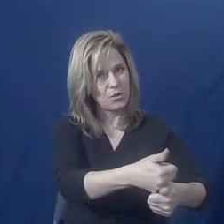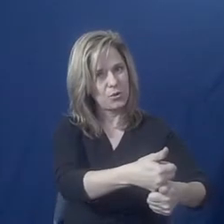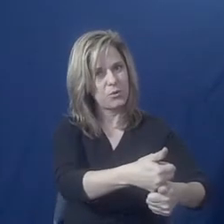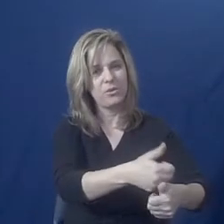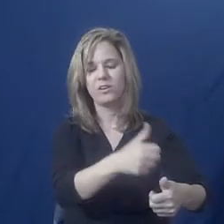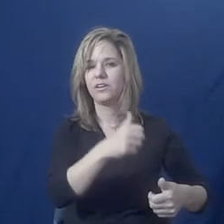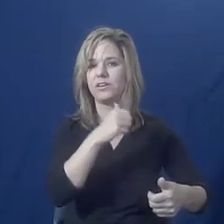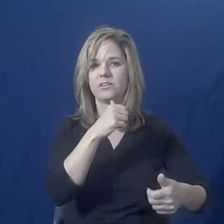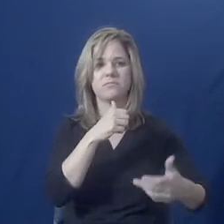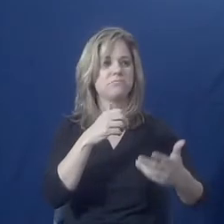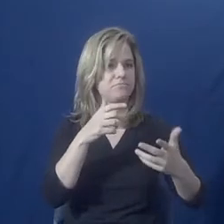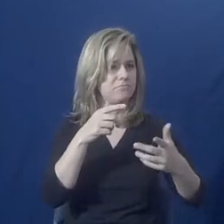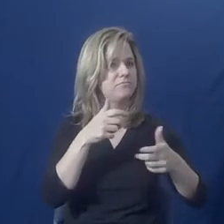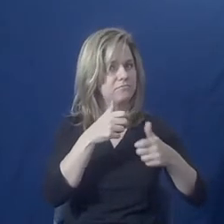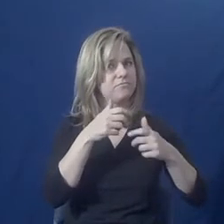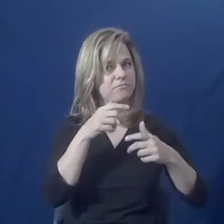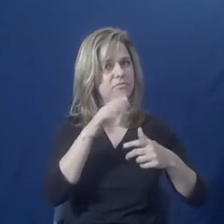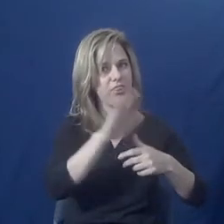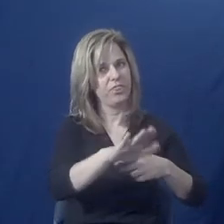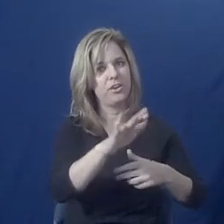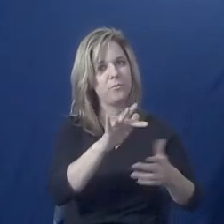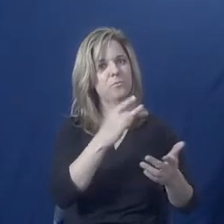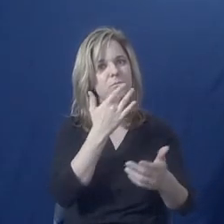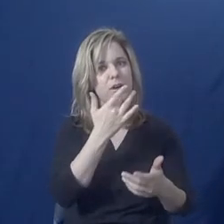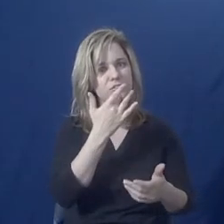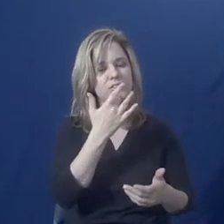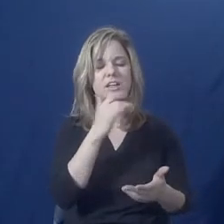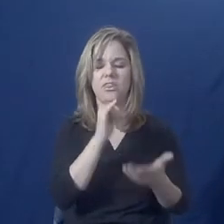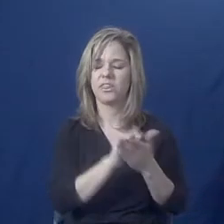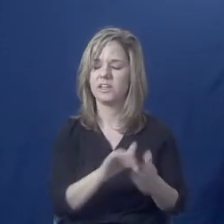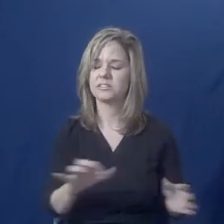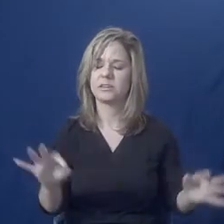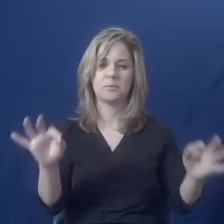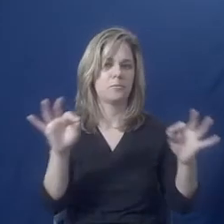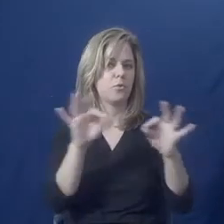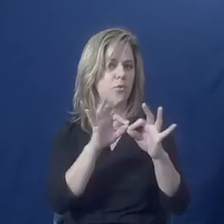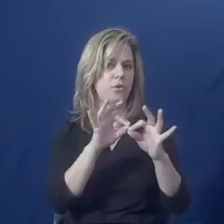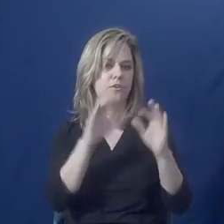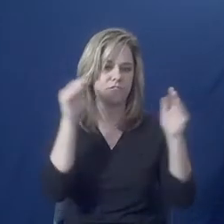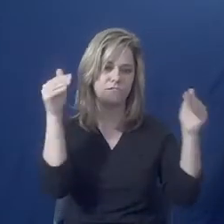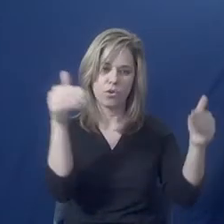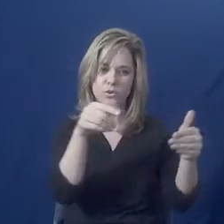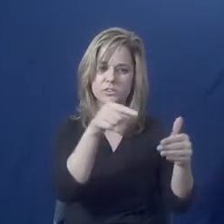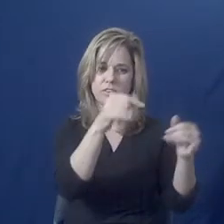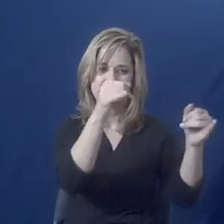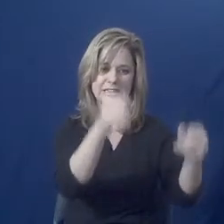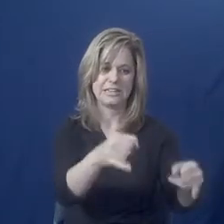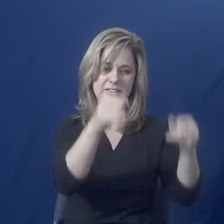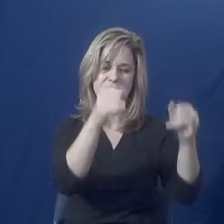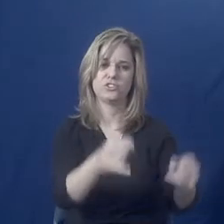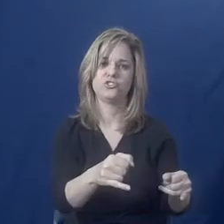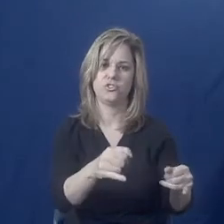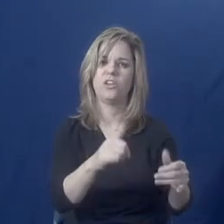survivor-centered. And that's going to be really important to make sure that we truly are meeting the needs of survivors.